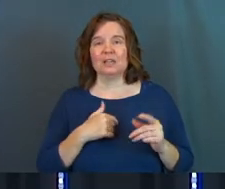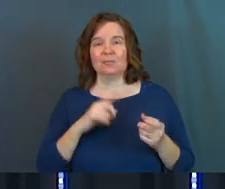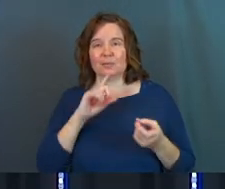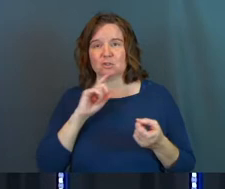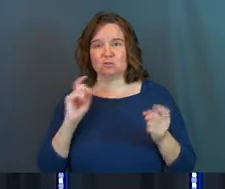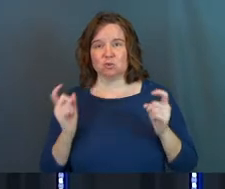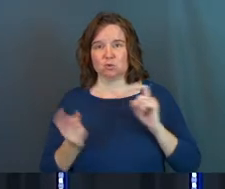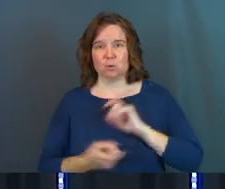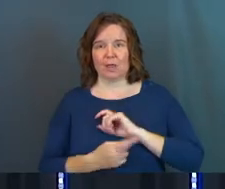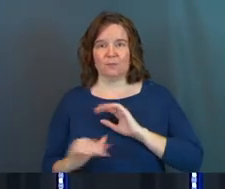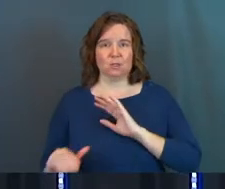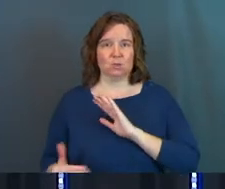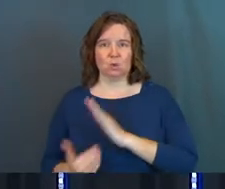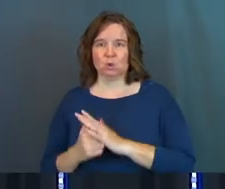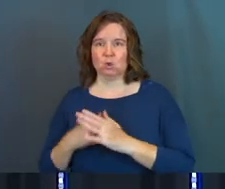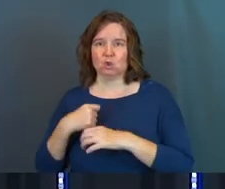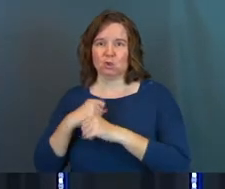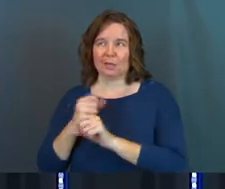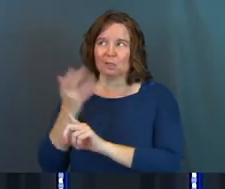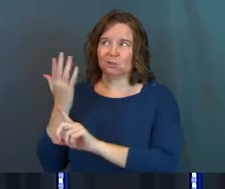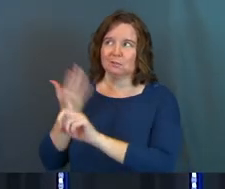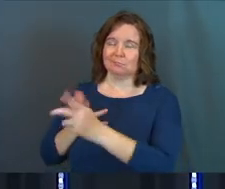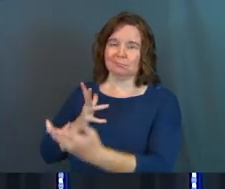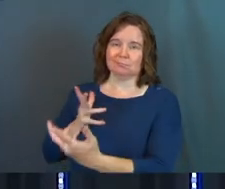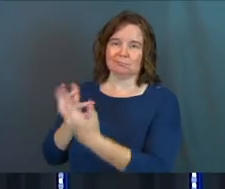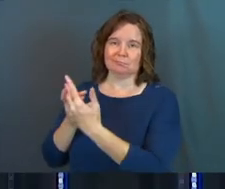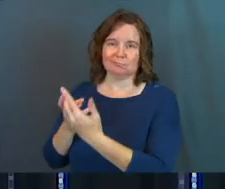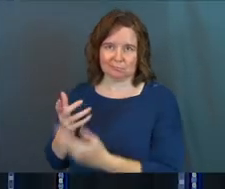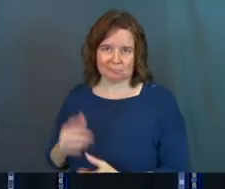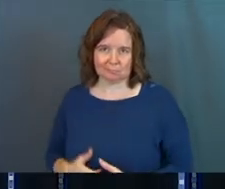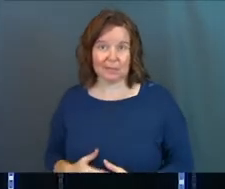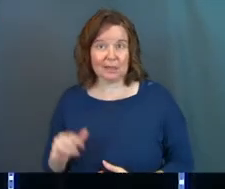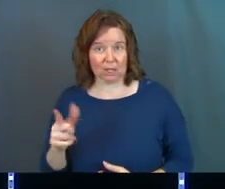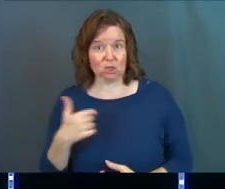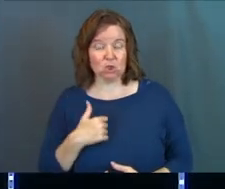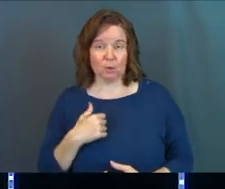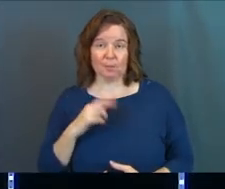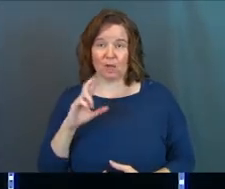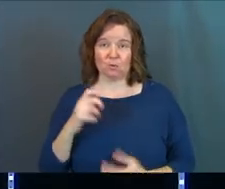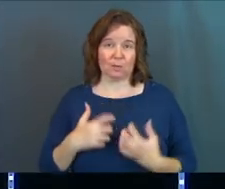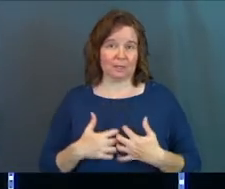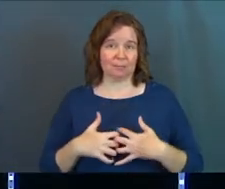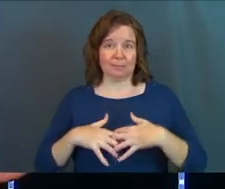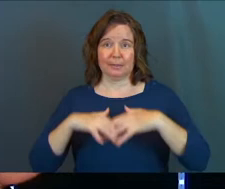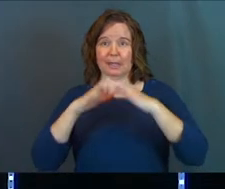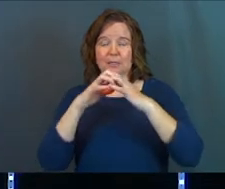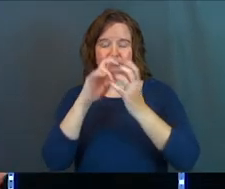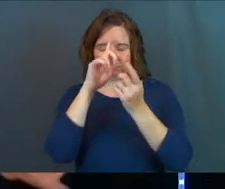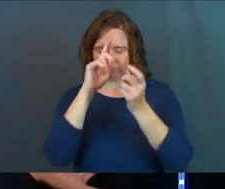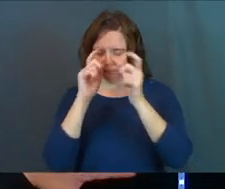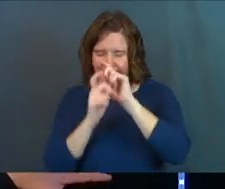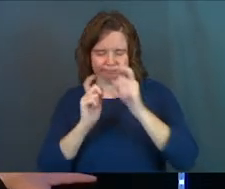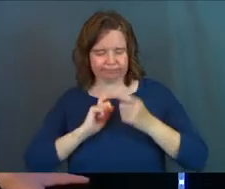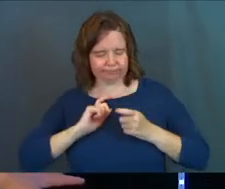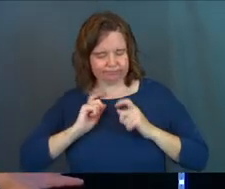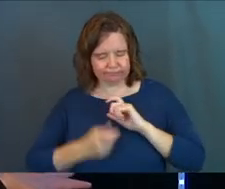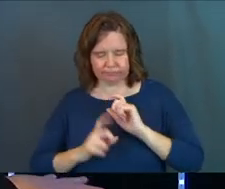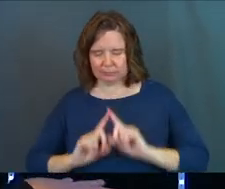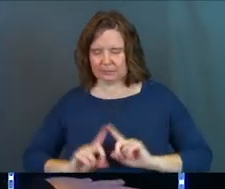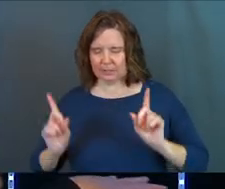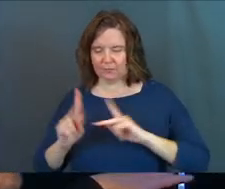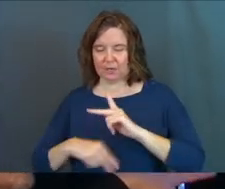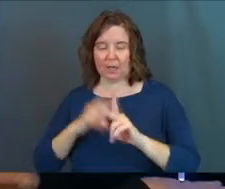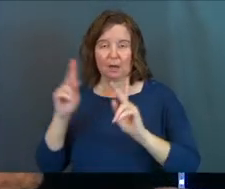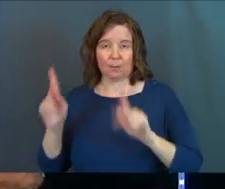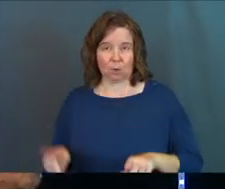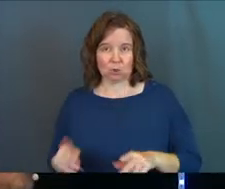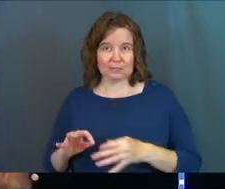transformed into a new creation. Like, you've been rebuilt from the ground up as a completely different kind